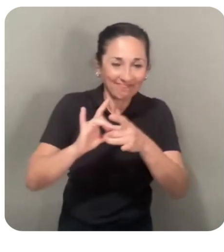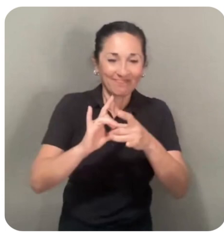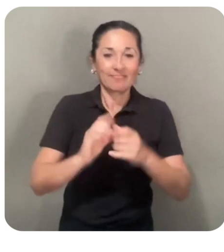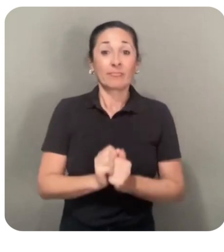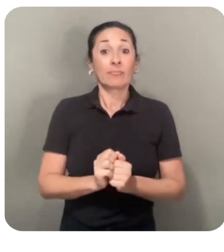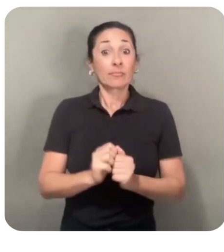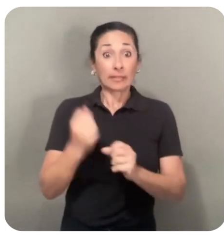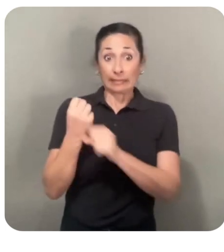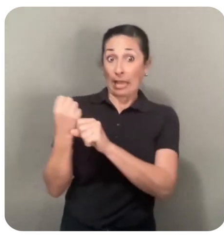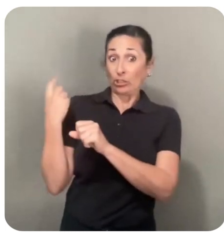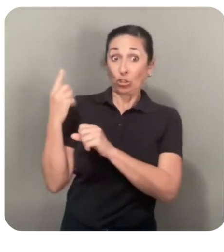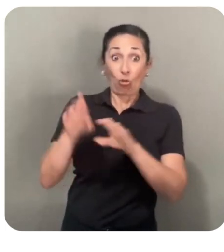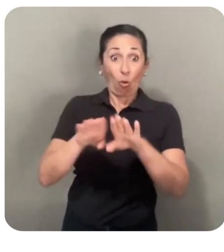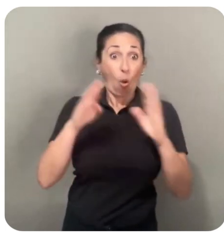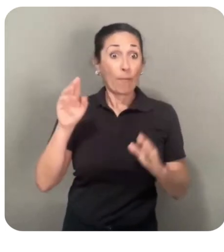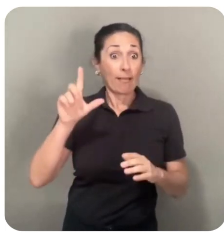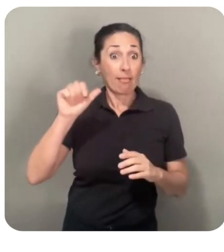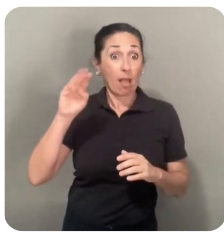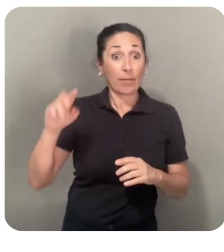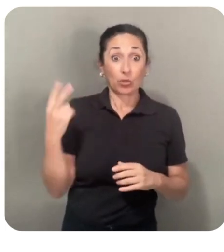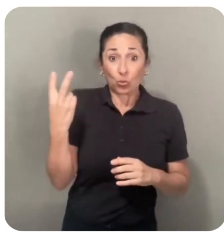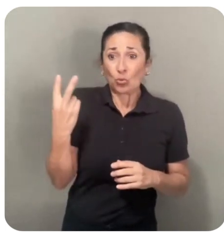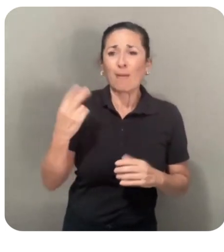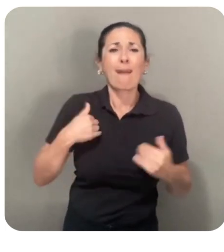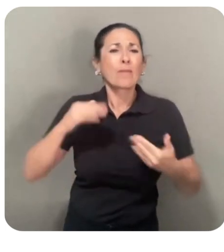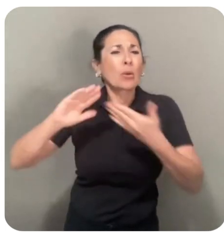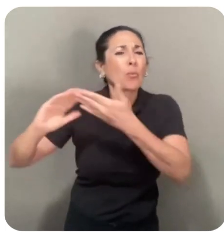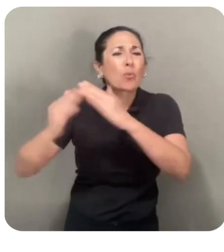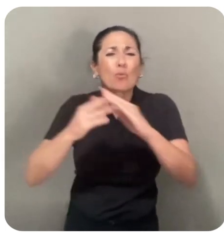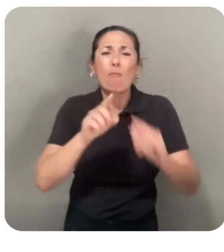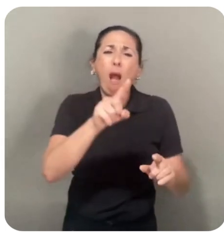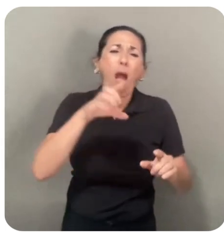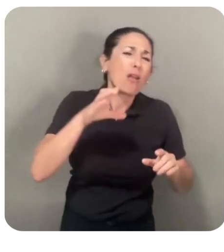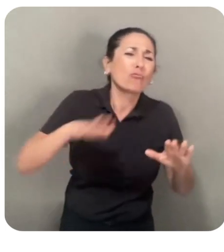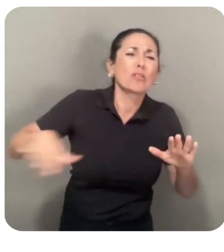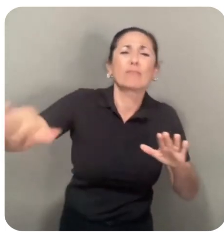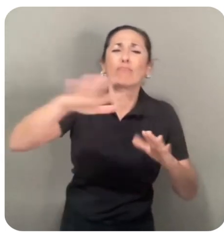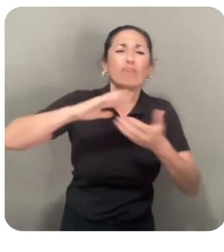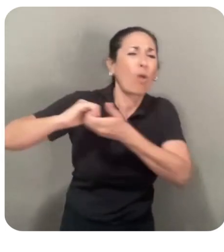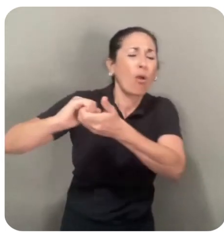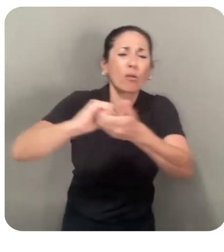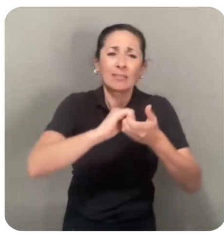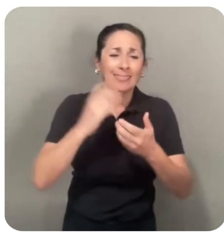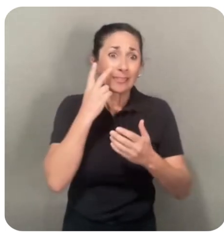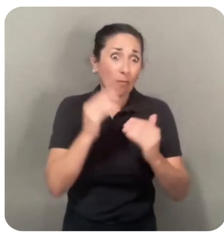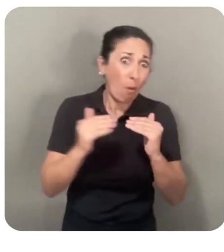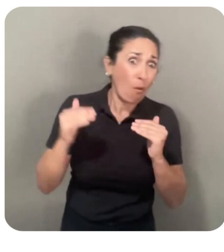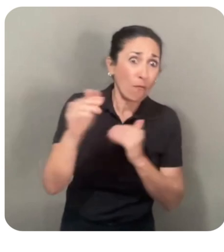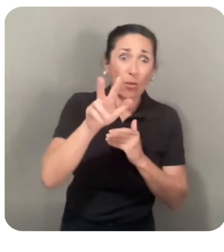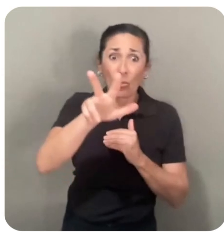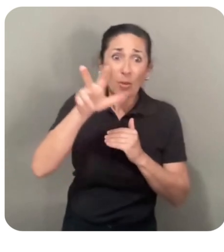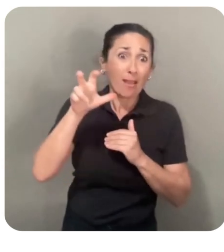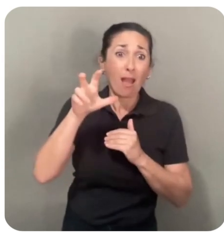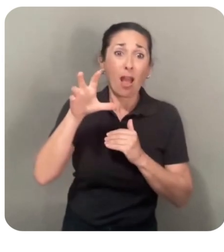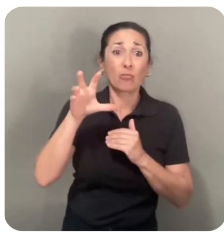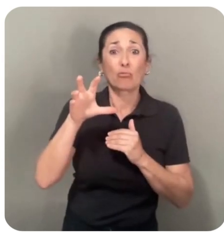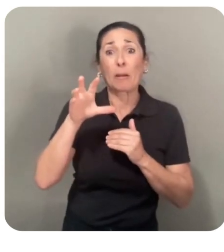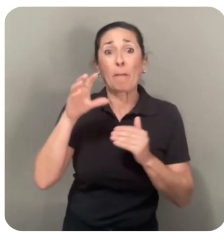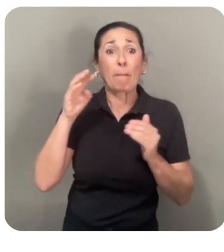since we opened source Llama 2, we have a community with hundreds of partners and have seen over 300 million downloads.